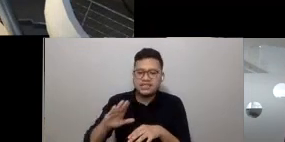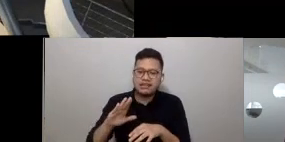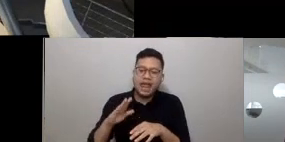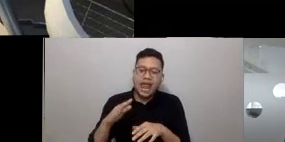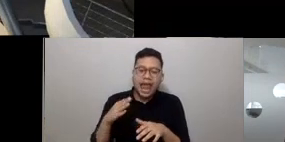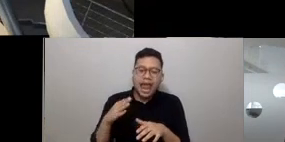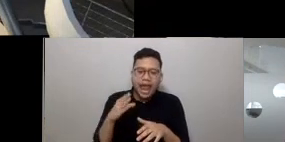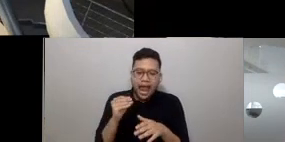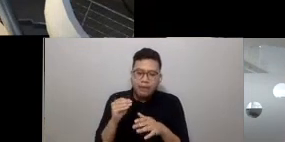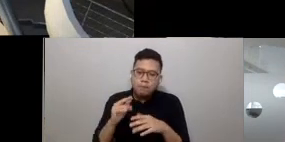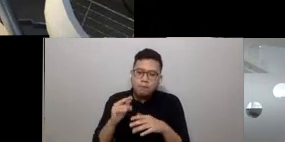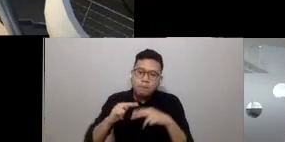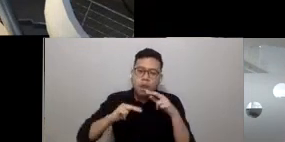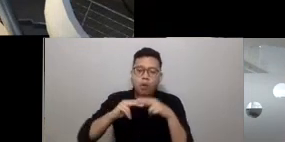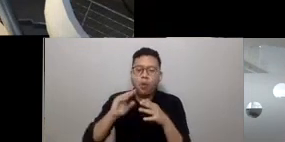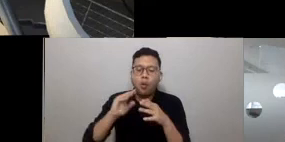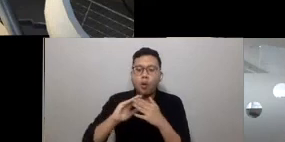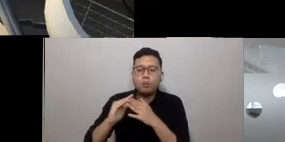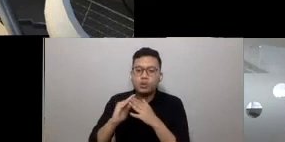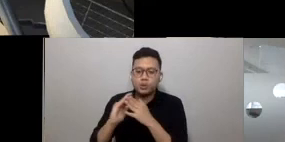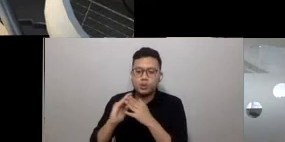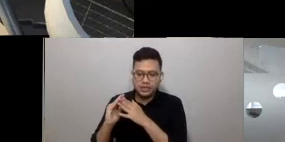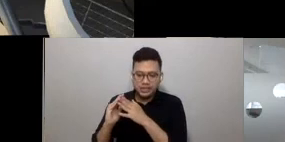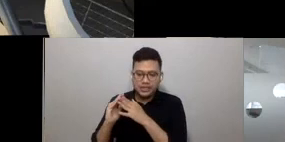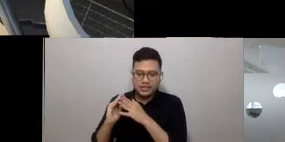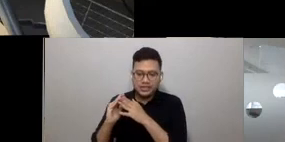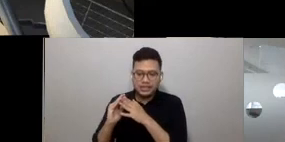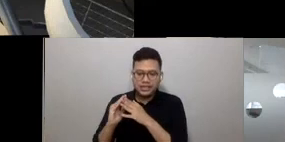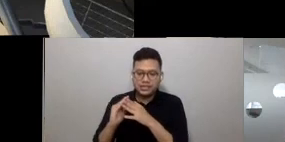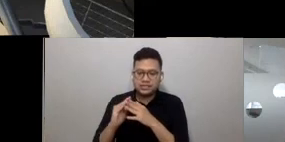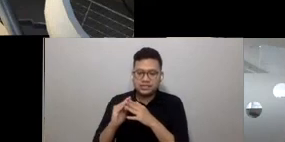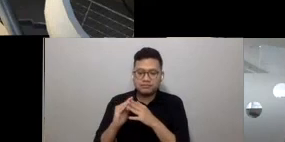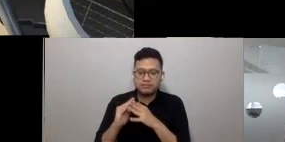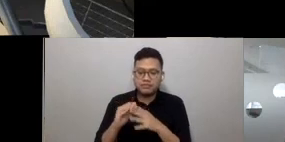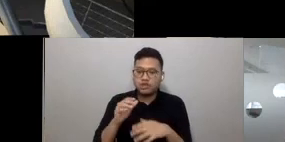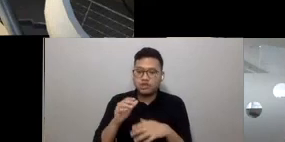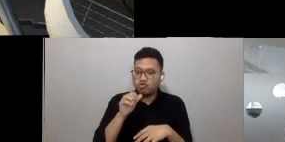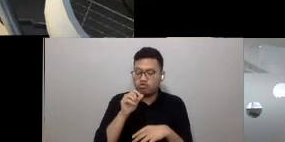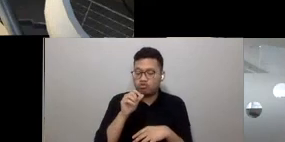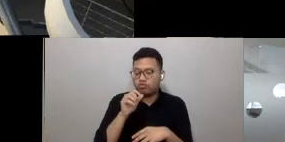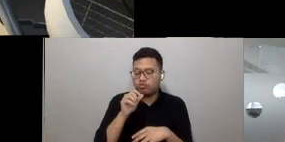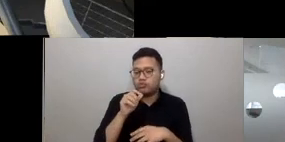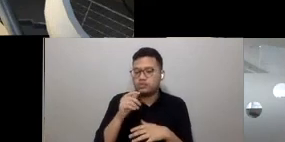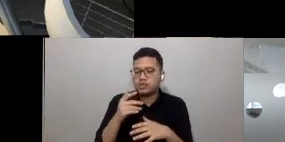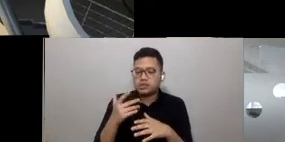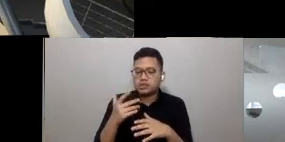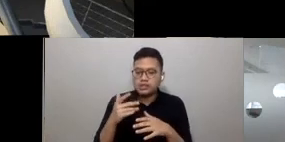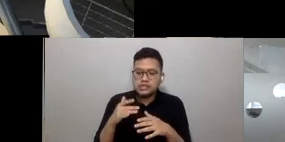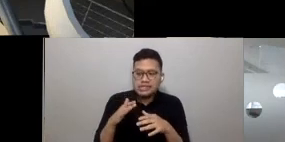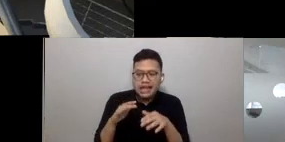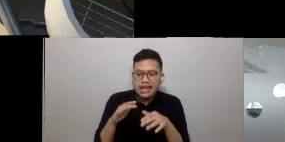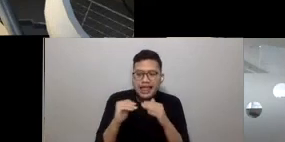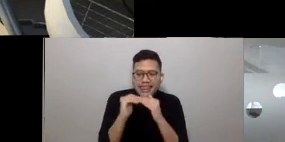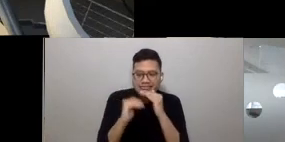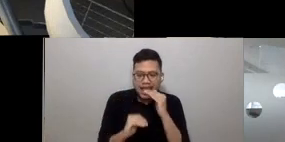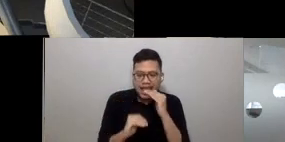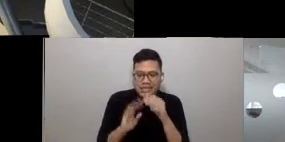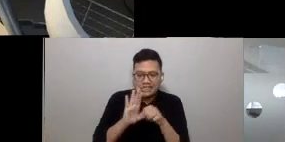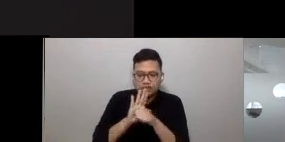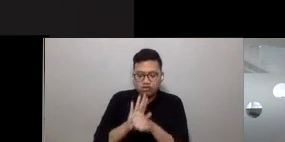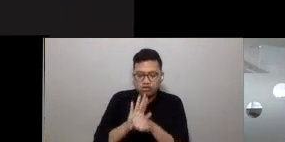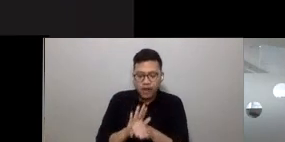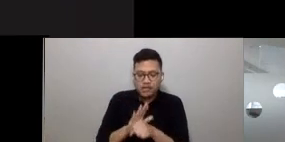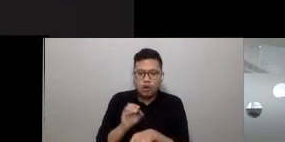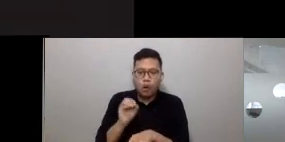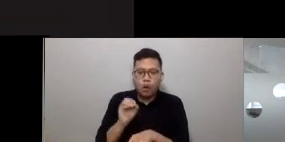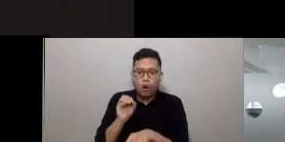that reduce the stresses and strains on inner-city life, but are still part of the city.